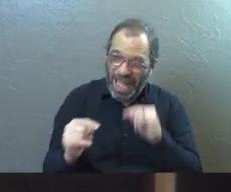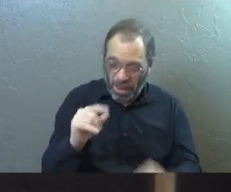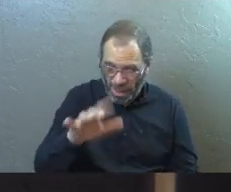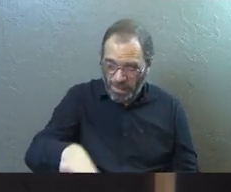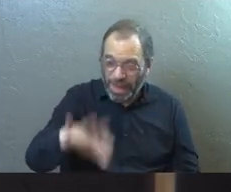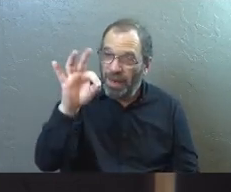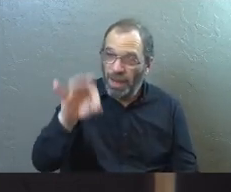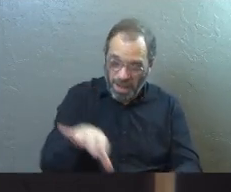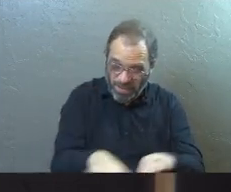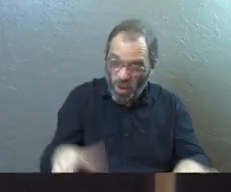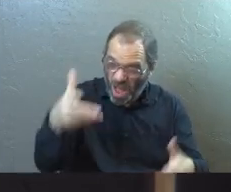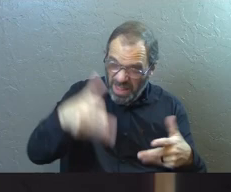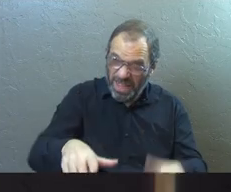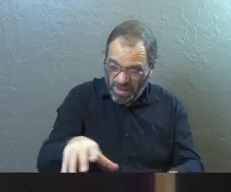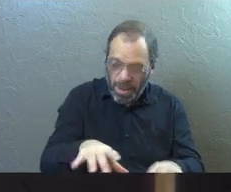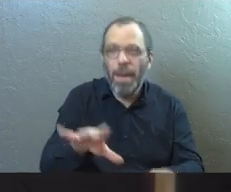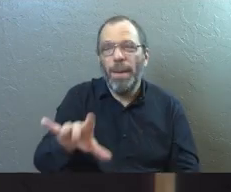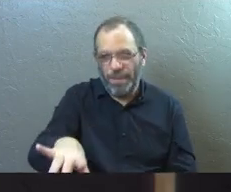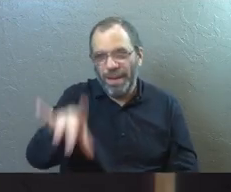the floor.